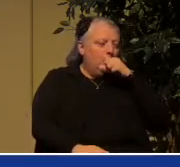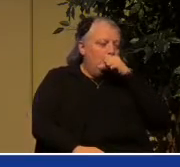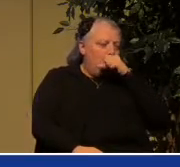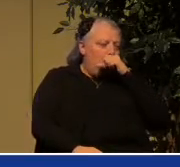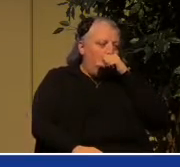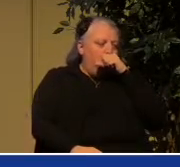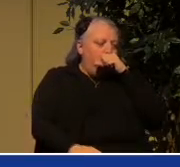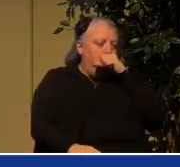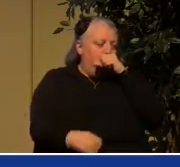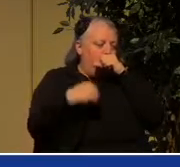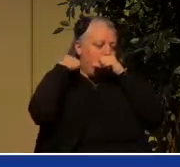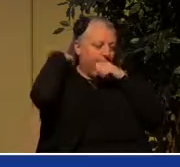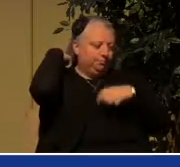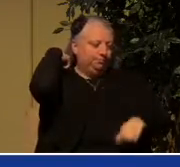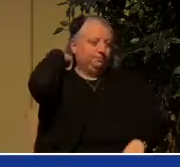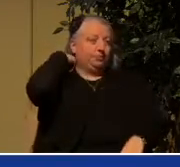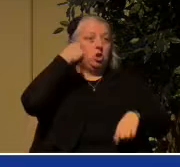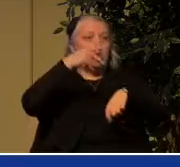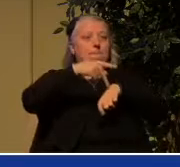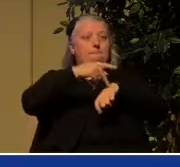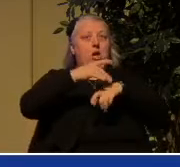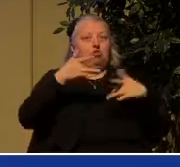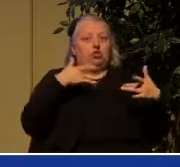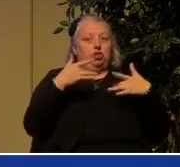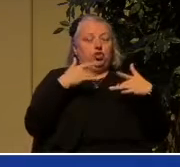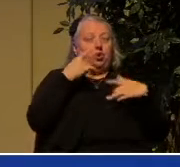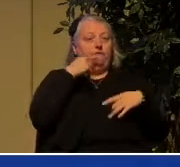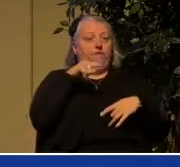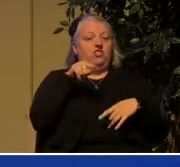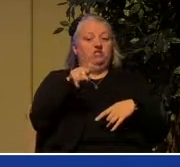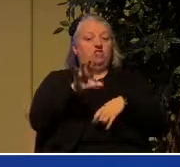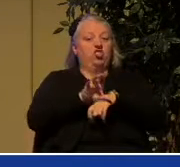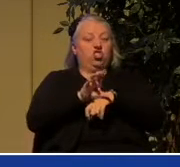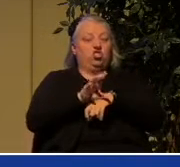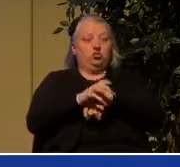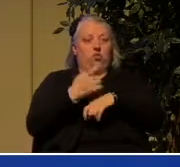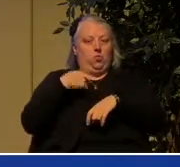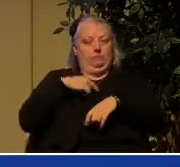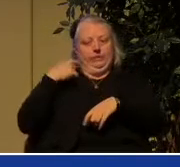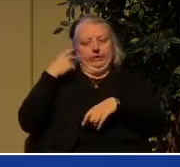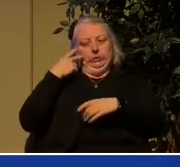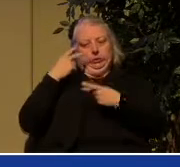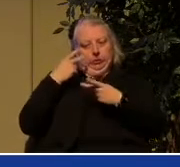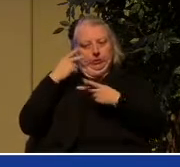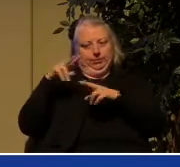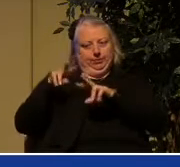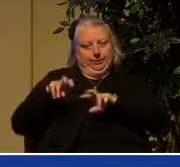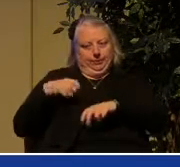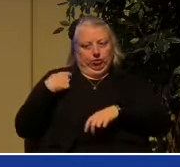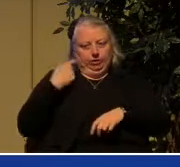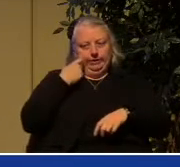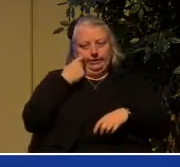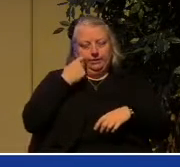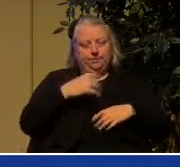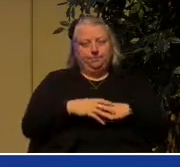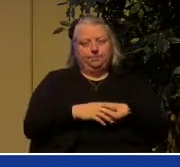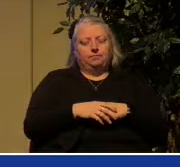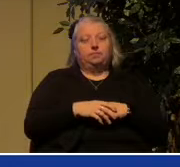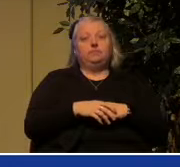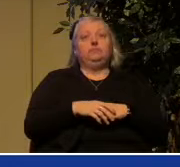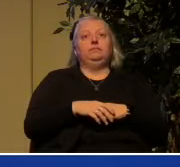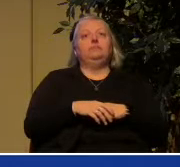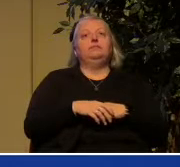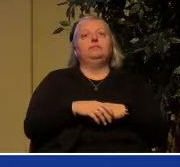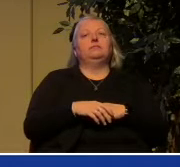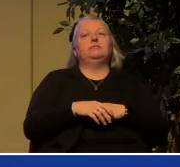Paul's concern for the Ephesian church we've been seeing in recent weeks is that upon